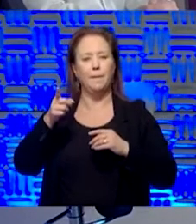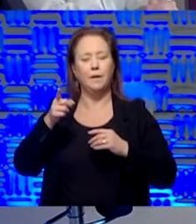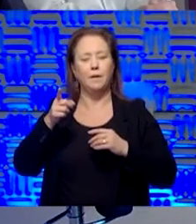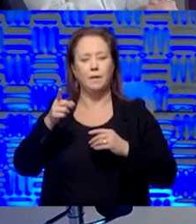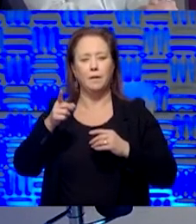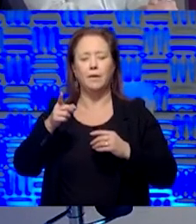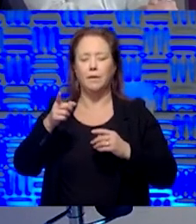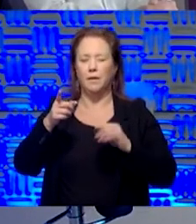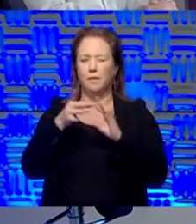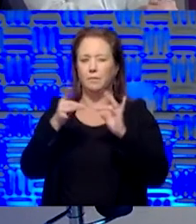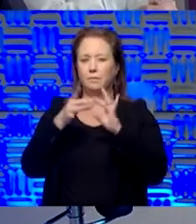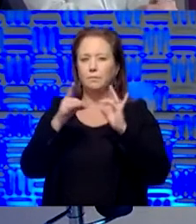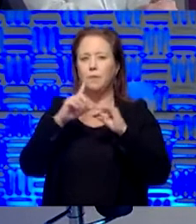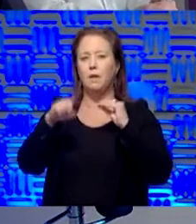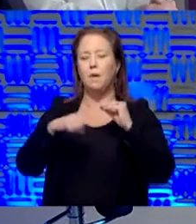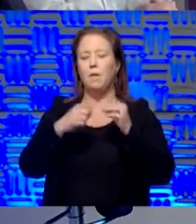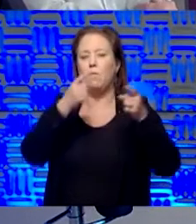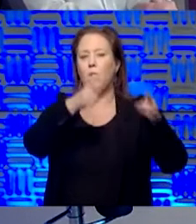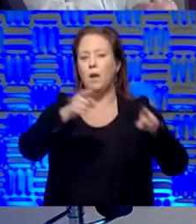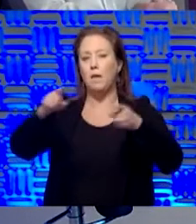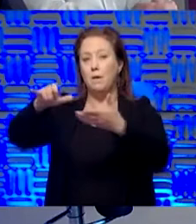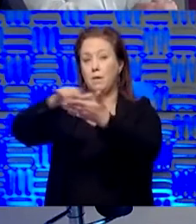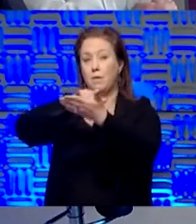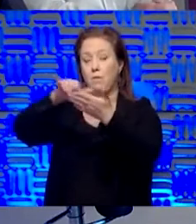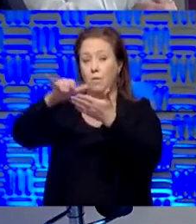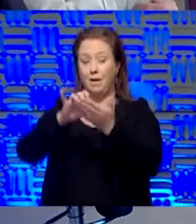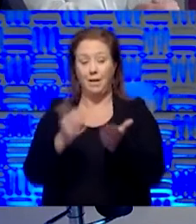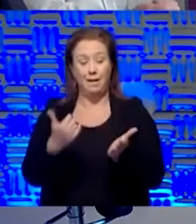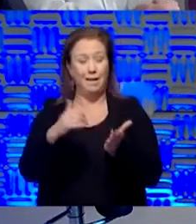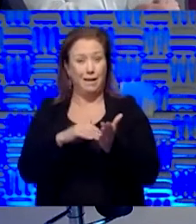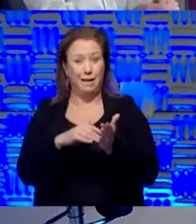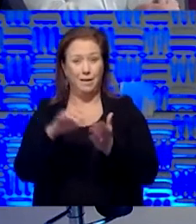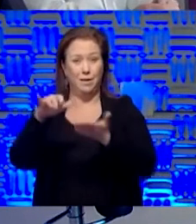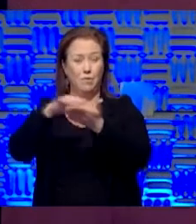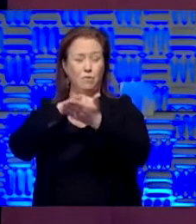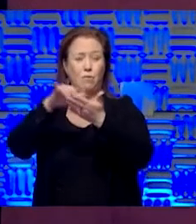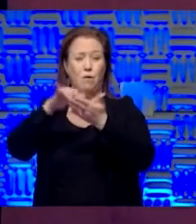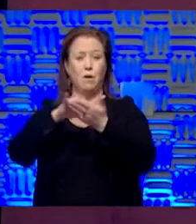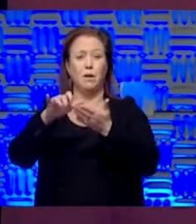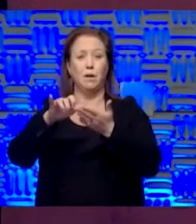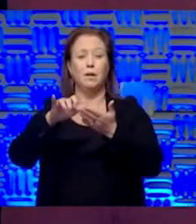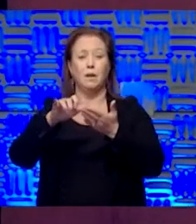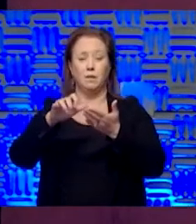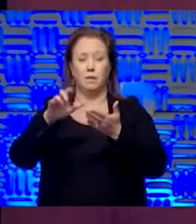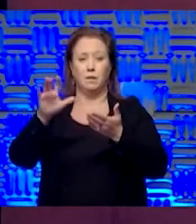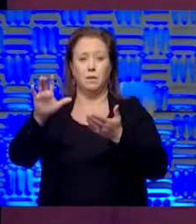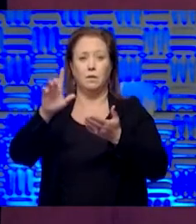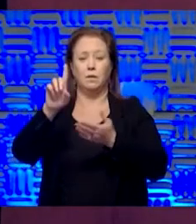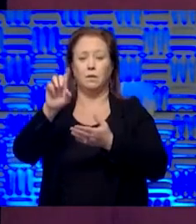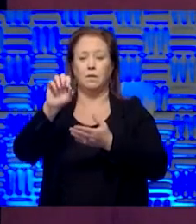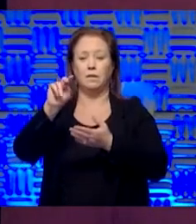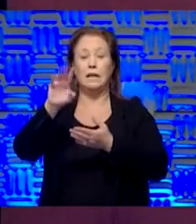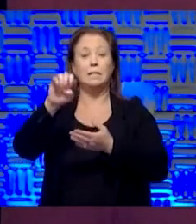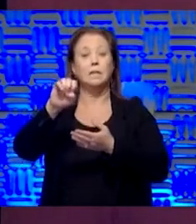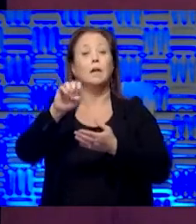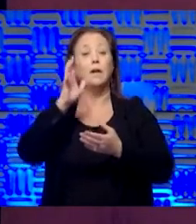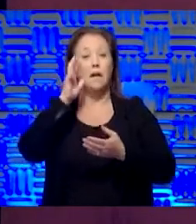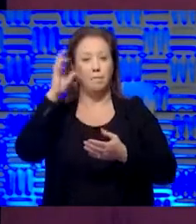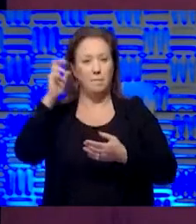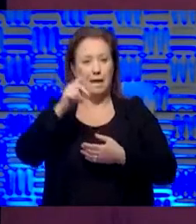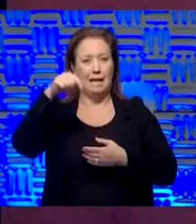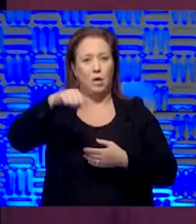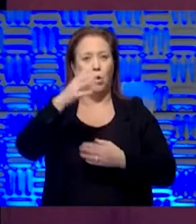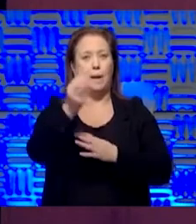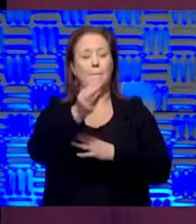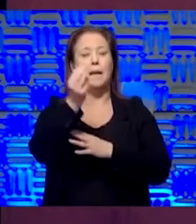him tell the story of what it's like there. And again, it's a place where there's a dense population. We're blessed with a smaller, he'll be